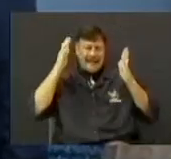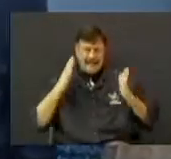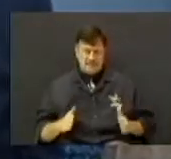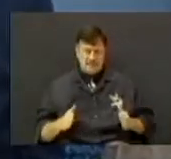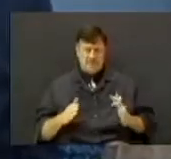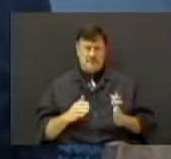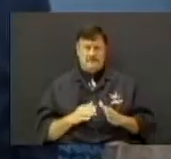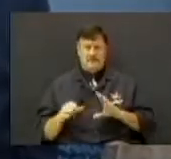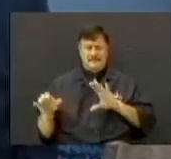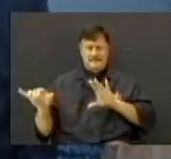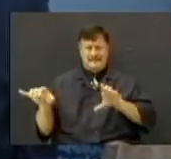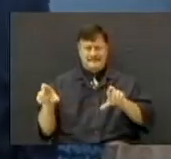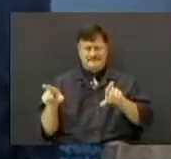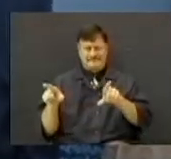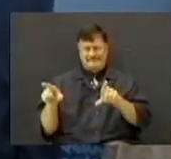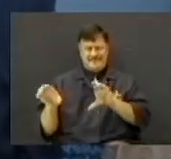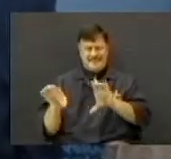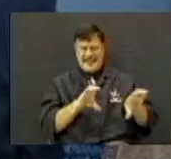carrying a little leg in the idiot.